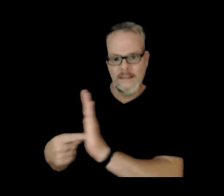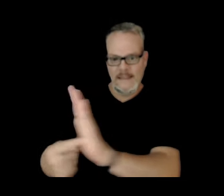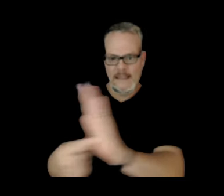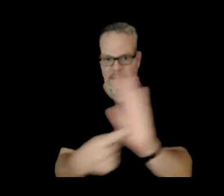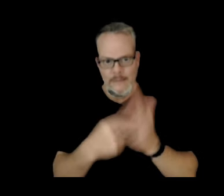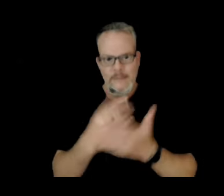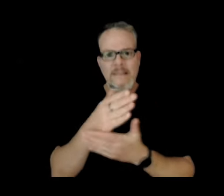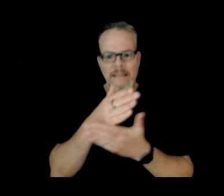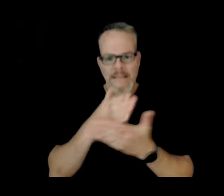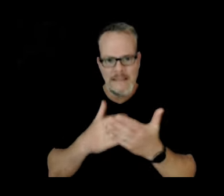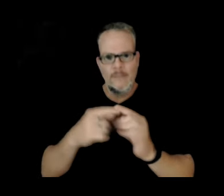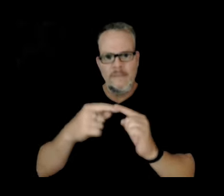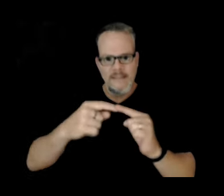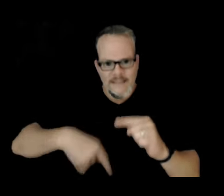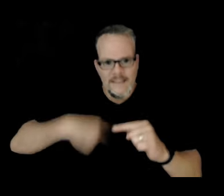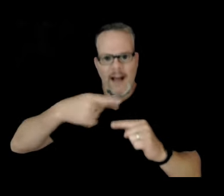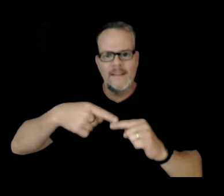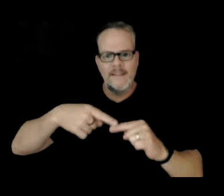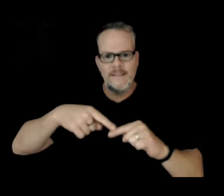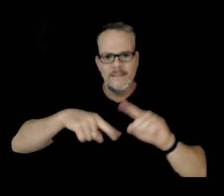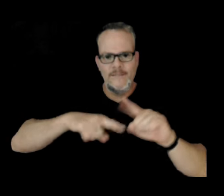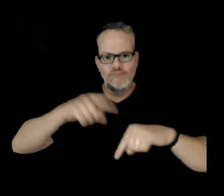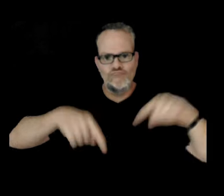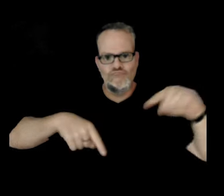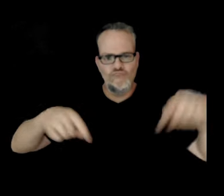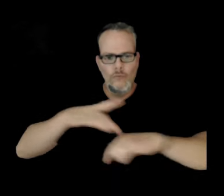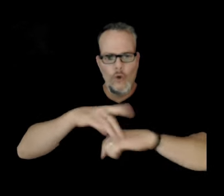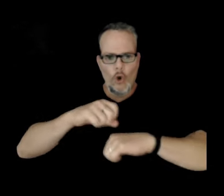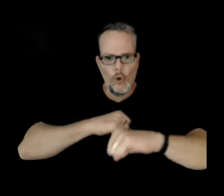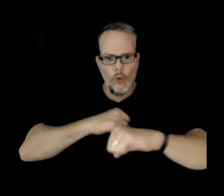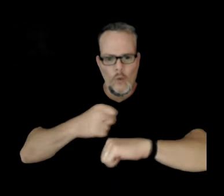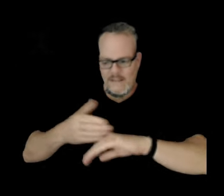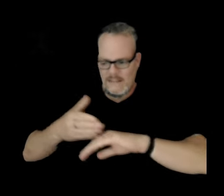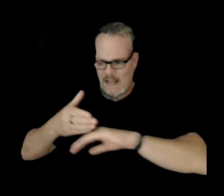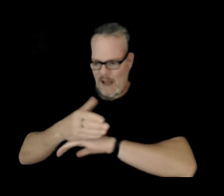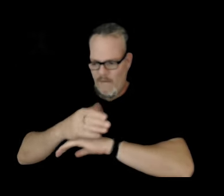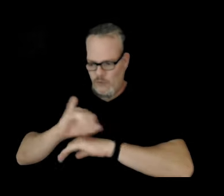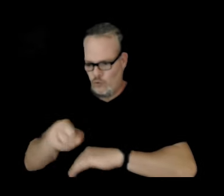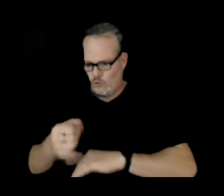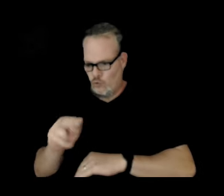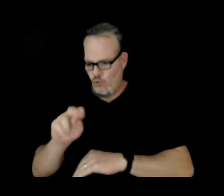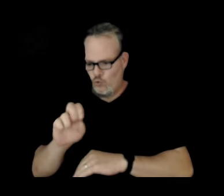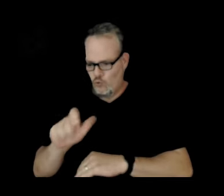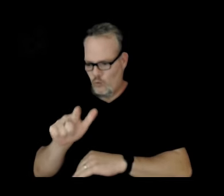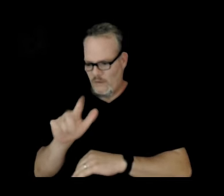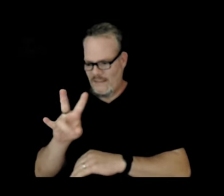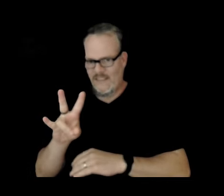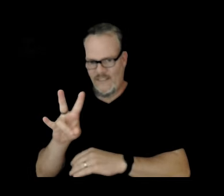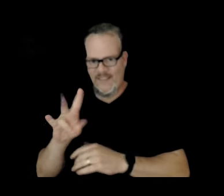some cycles of earthquakes following the June 27th, July 1st Upper East Rift earthquake swarm